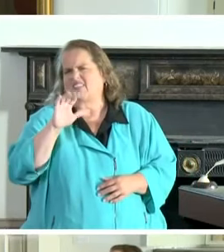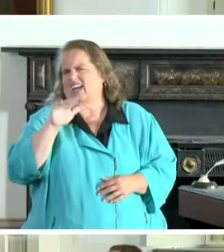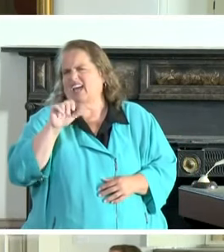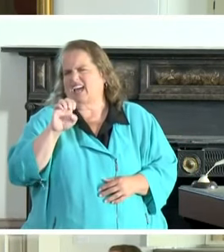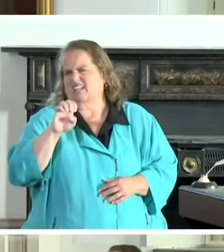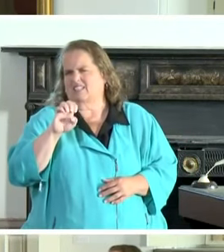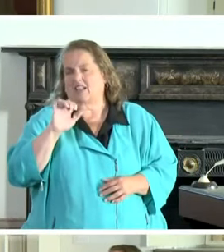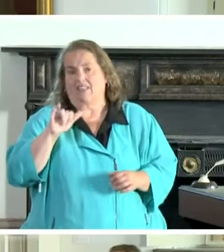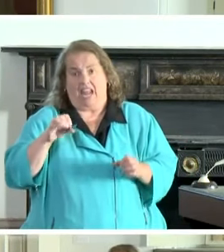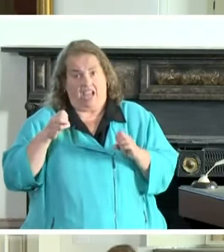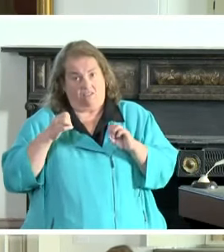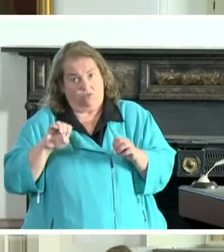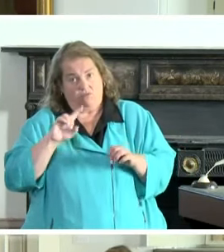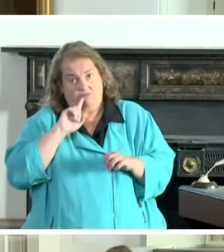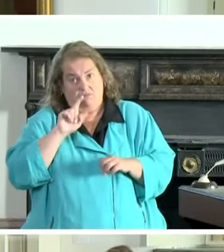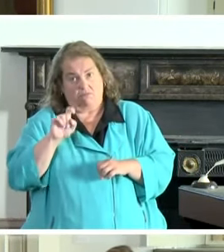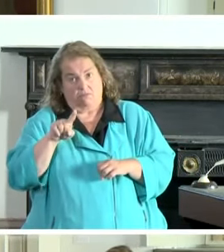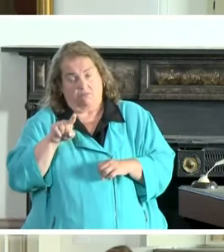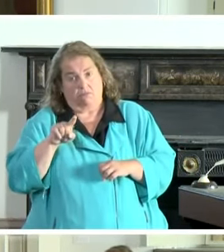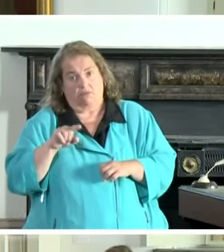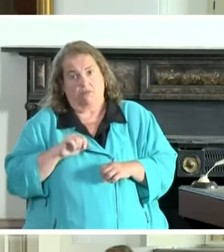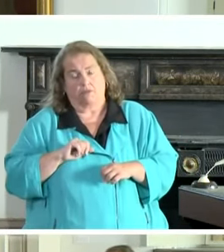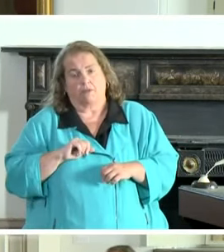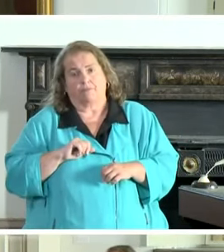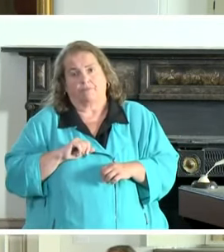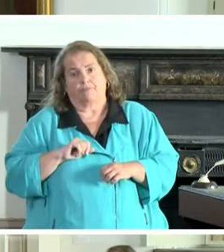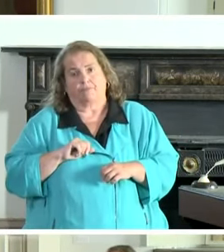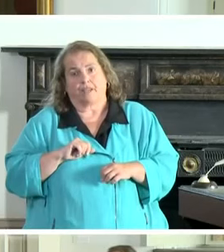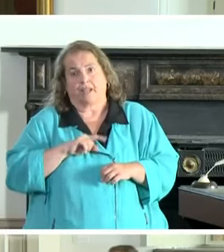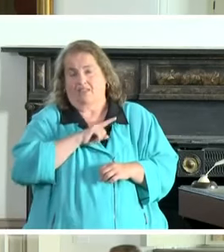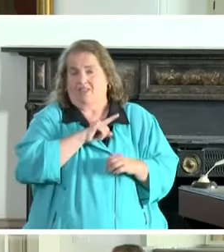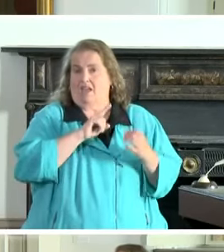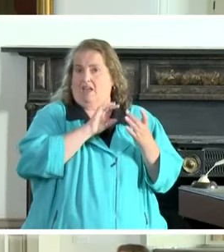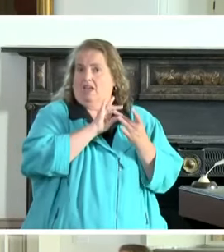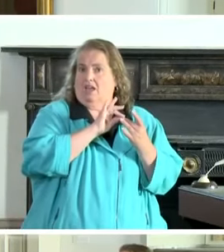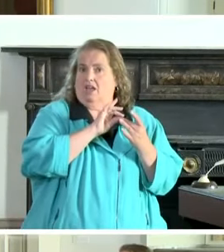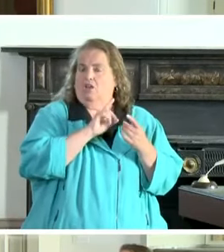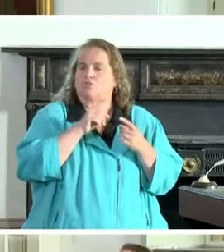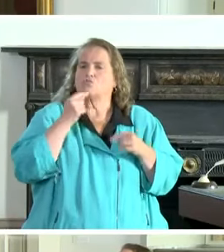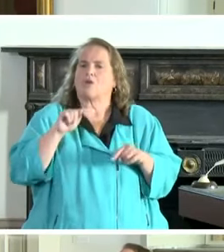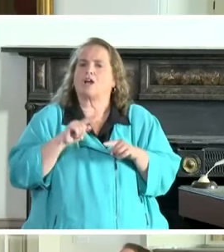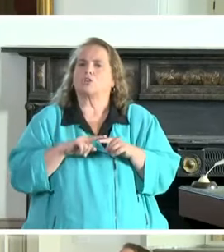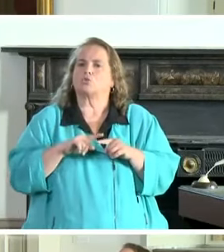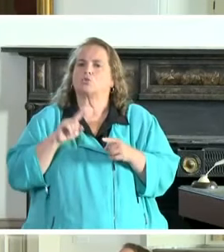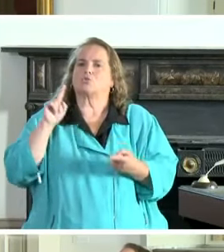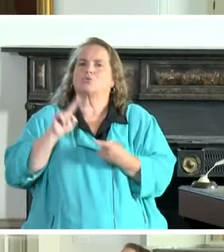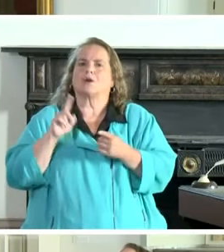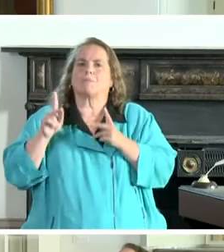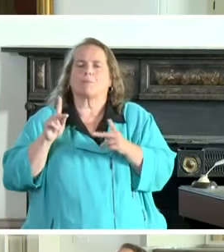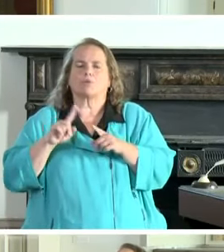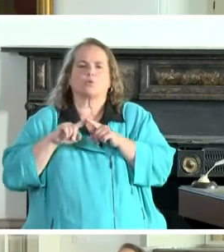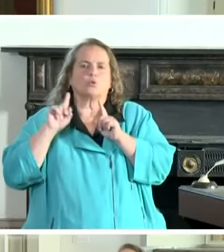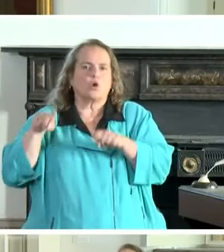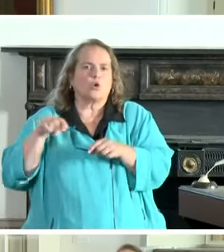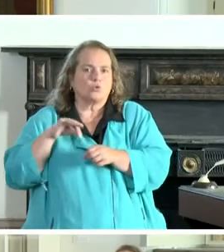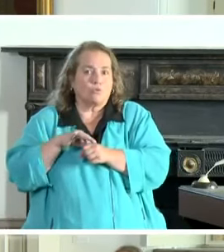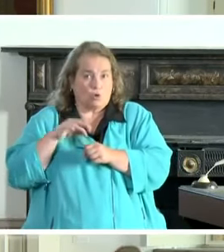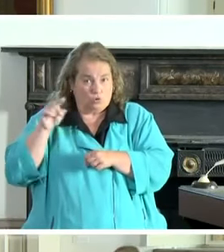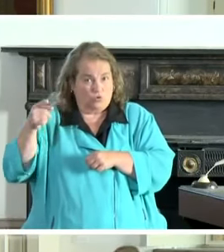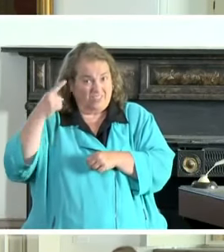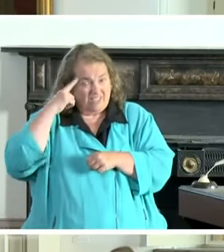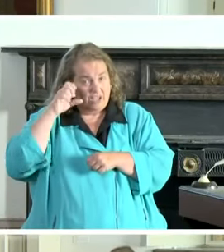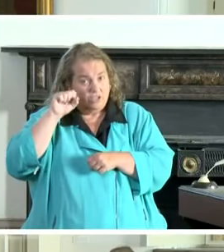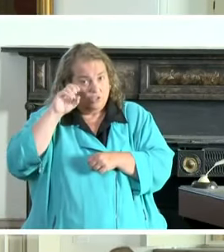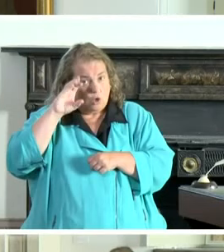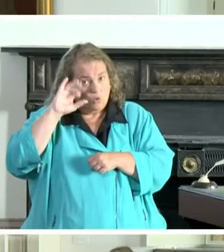was indeed making urgent people want to go to the polls. What's your take on what happened over the weekend? Do you think that the social media